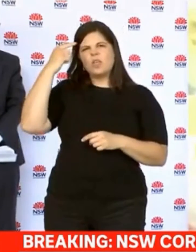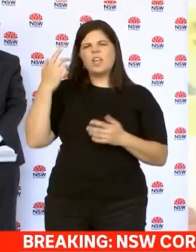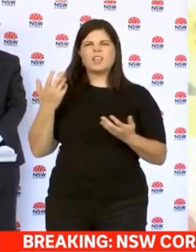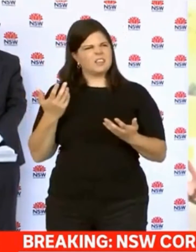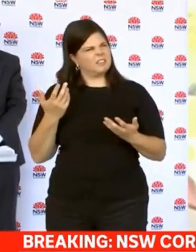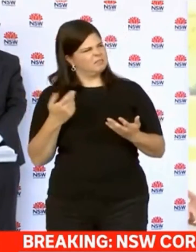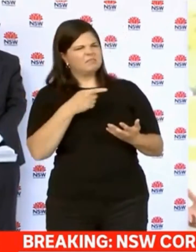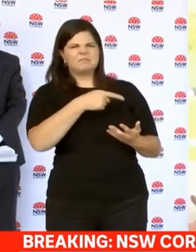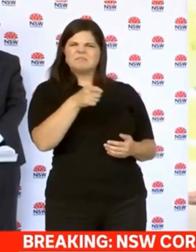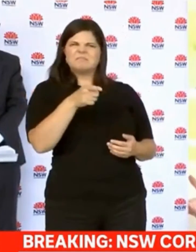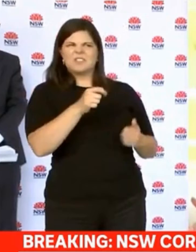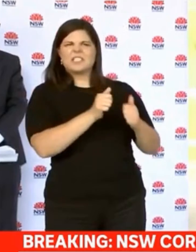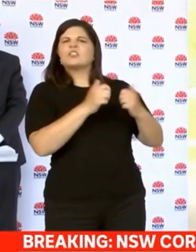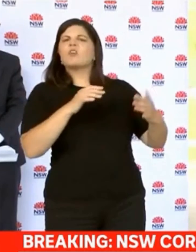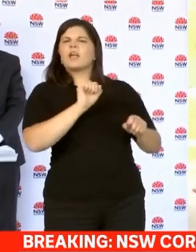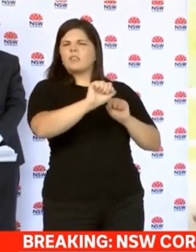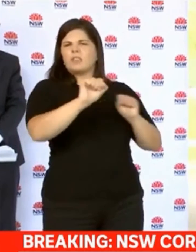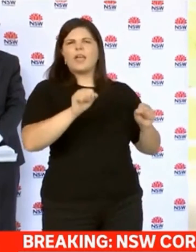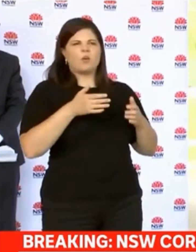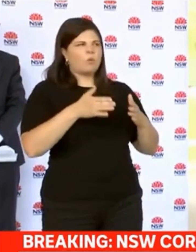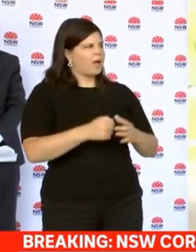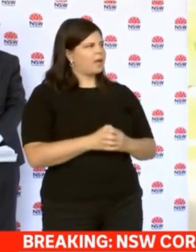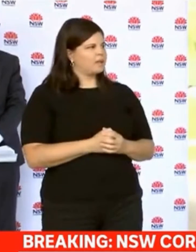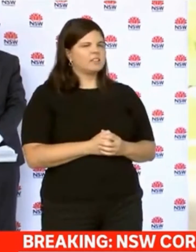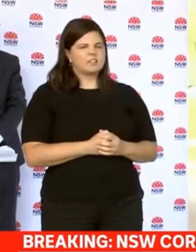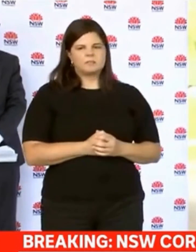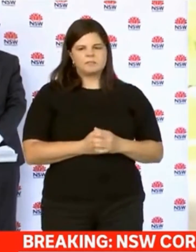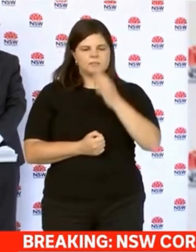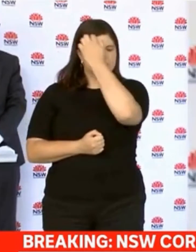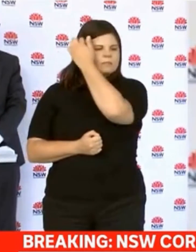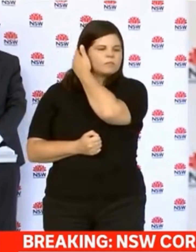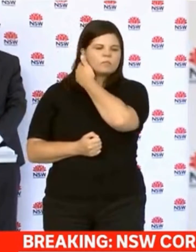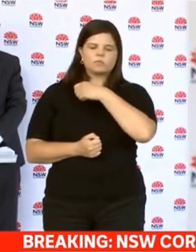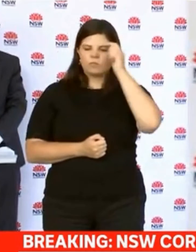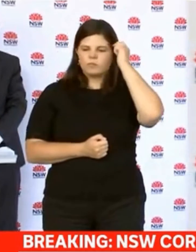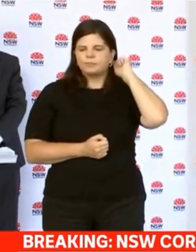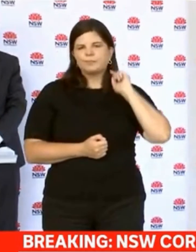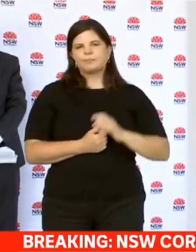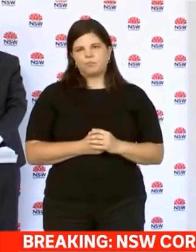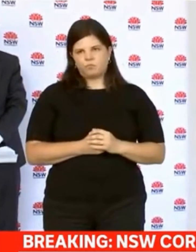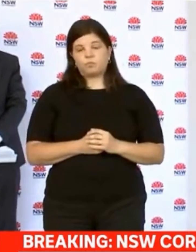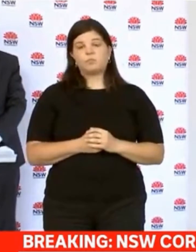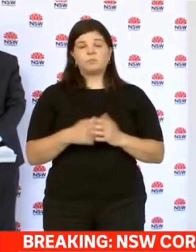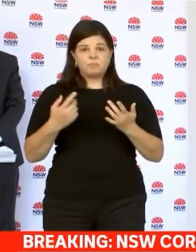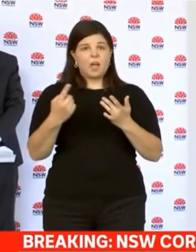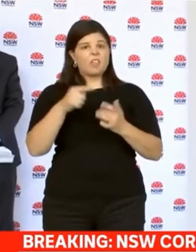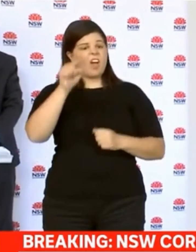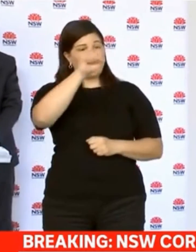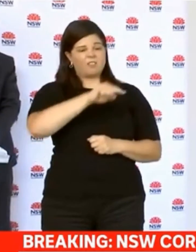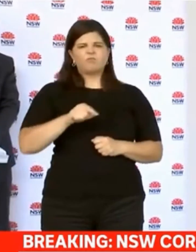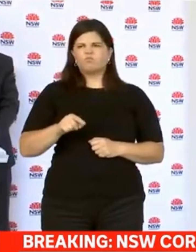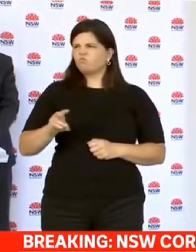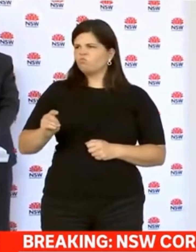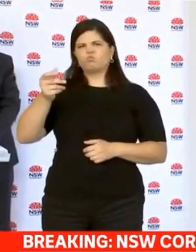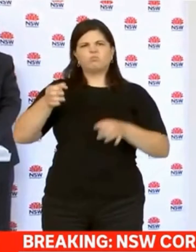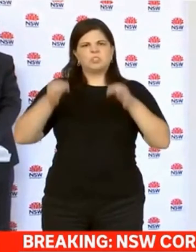or at odds with how other states are dealing with the virus now? Are New South Wales on its own? Well, other states have chosen to close their borders